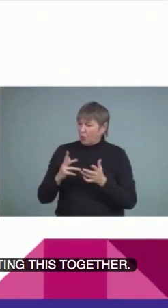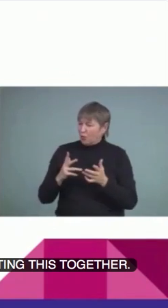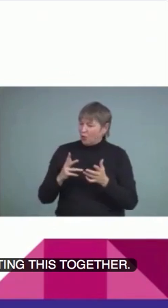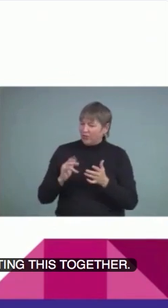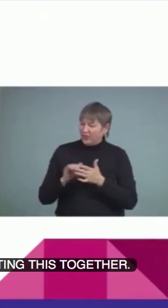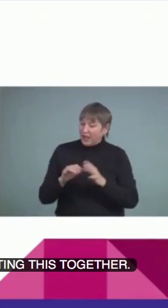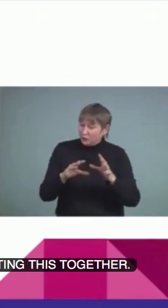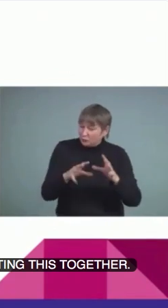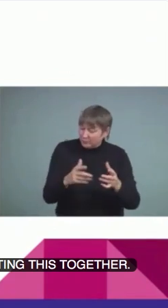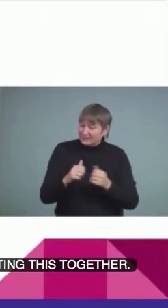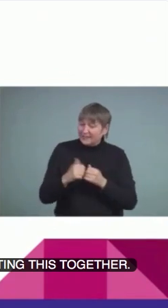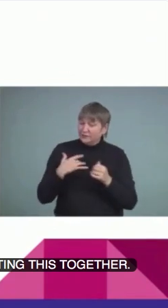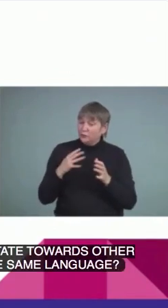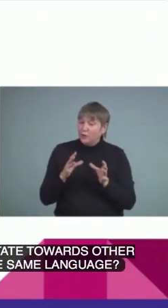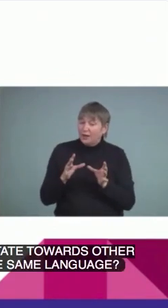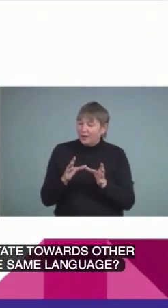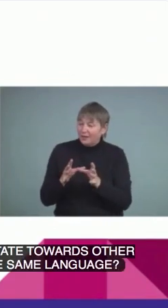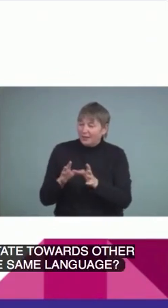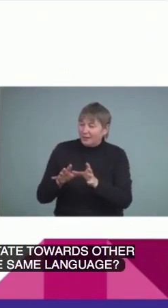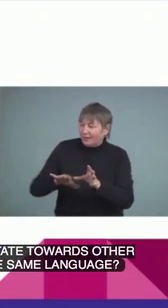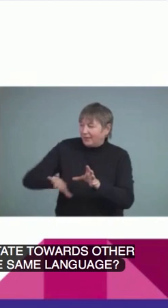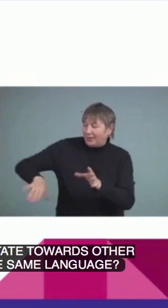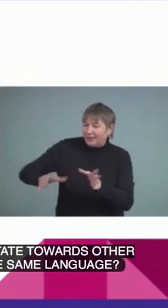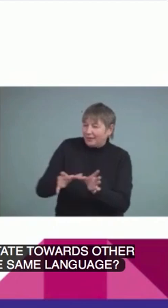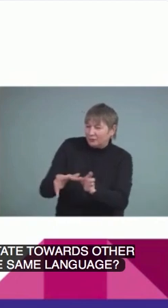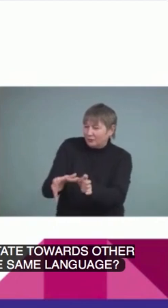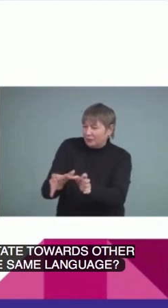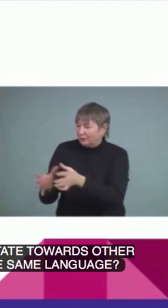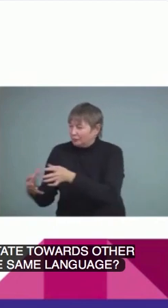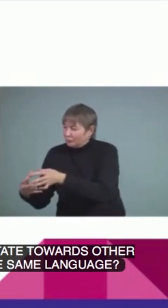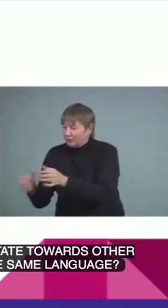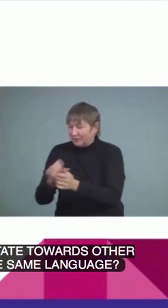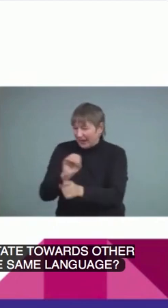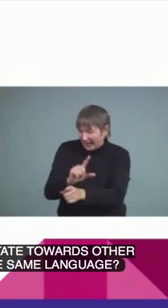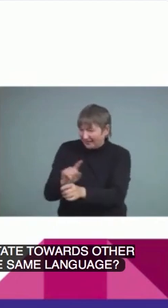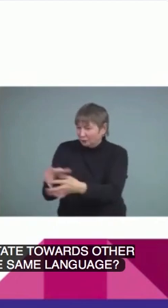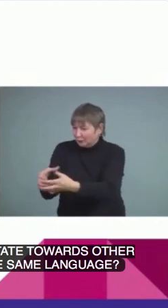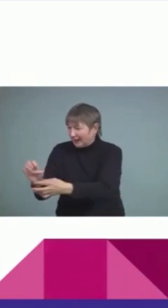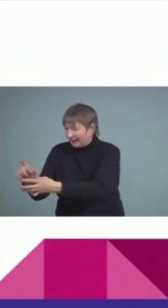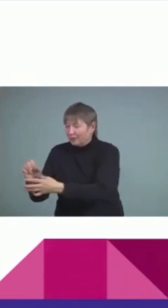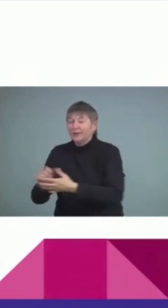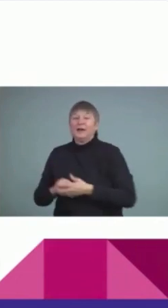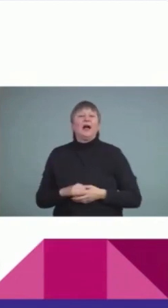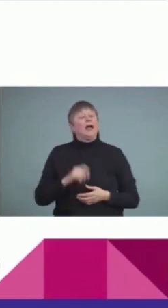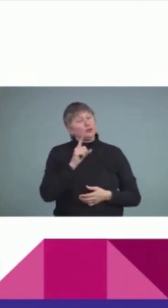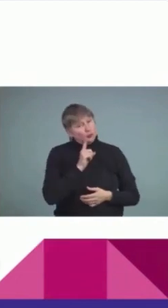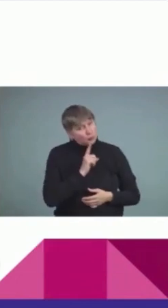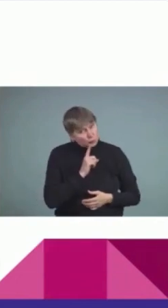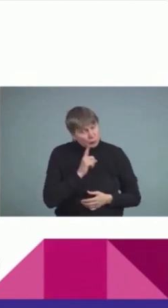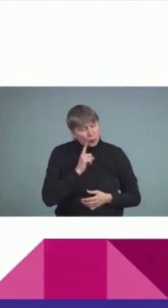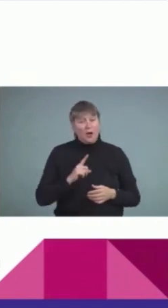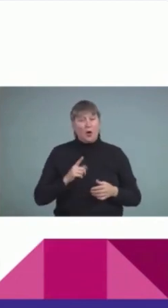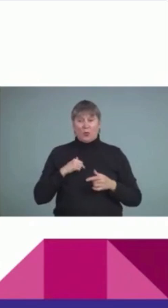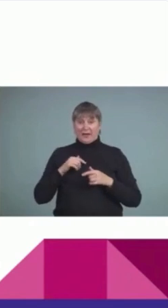same language? And yes, I definitely do see that. All children definitely look for commonalities when